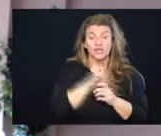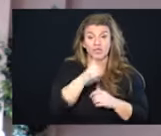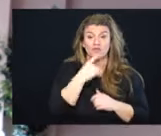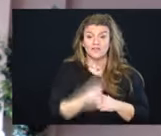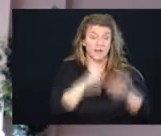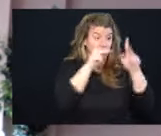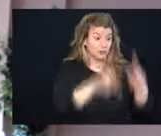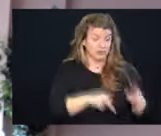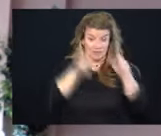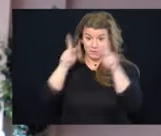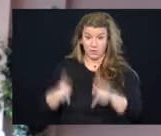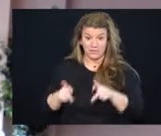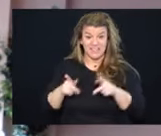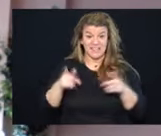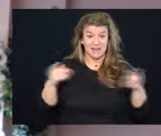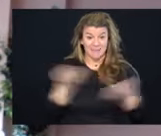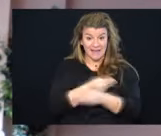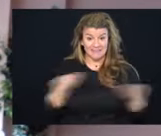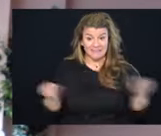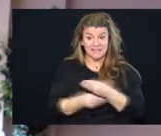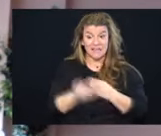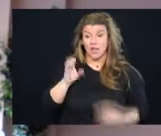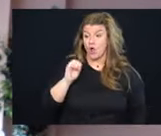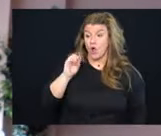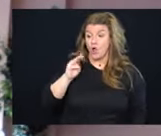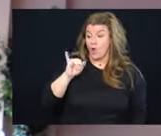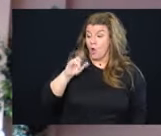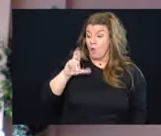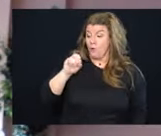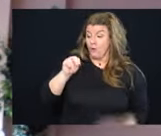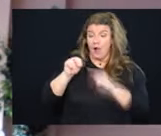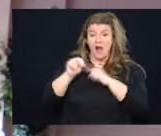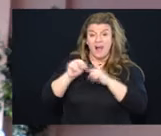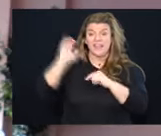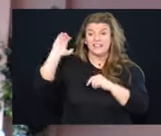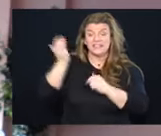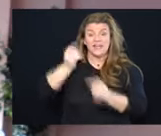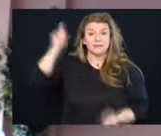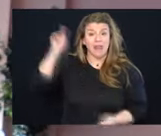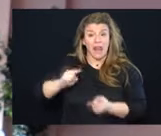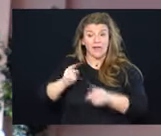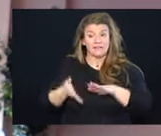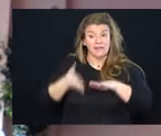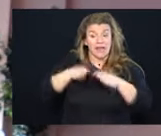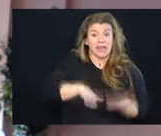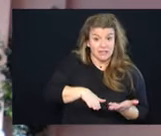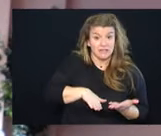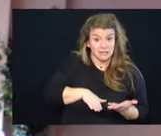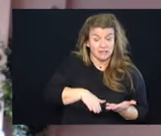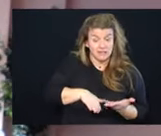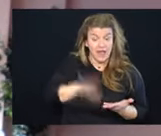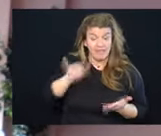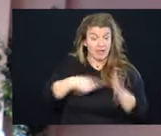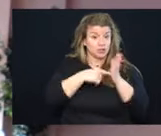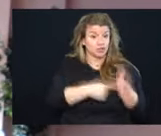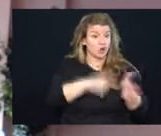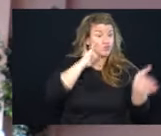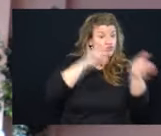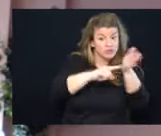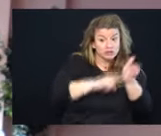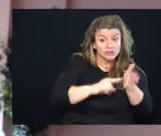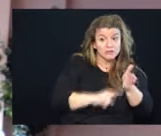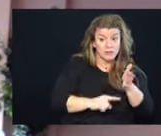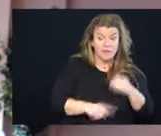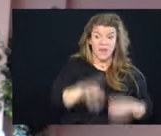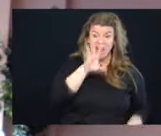basis, Omicron is less deadly than Delta is. And that's been shown in research studies about nine